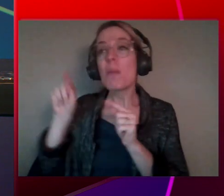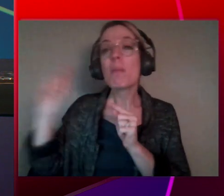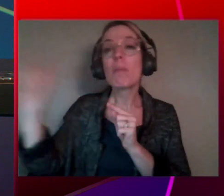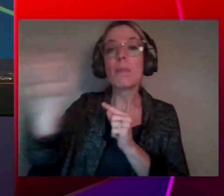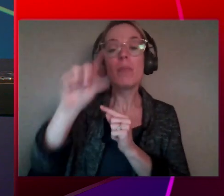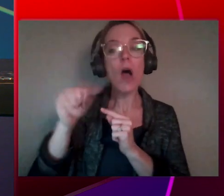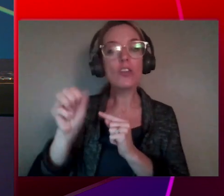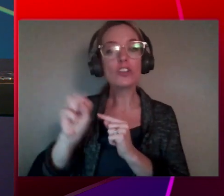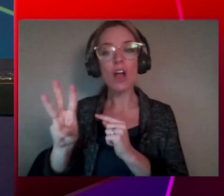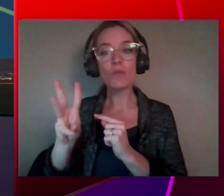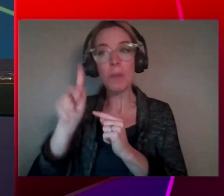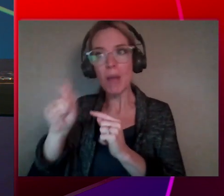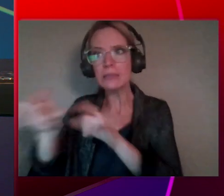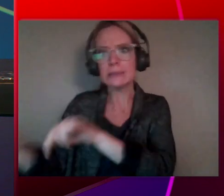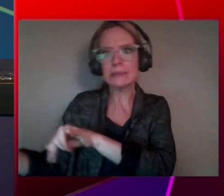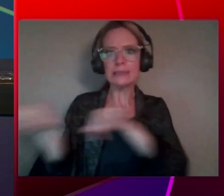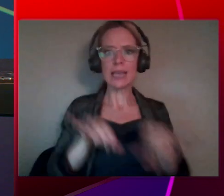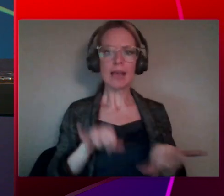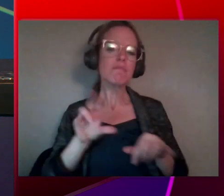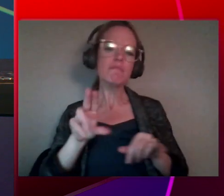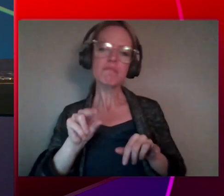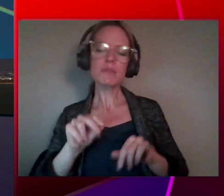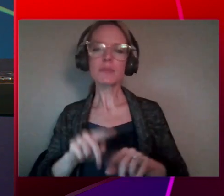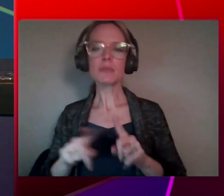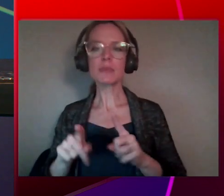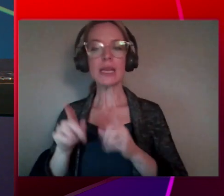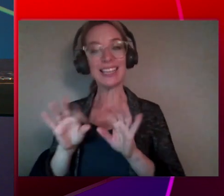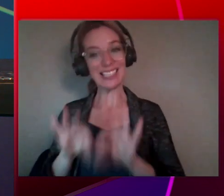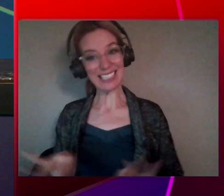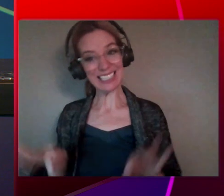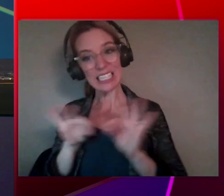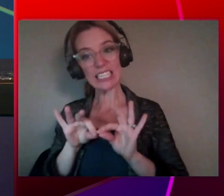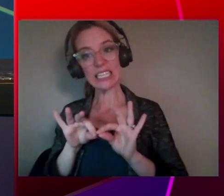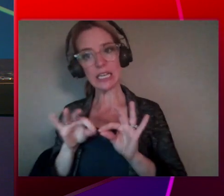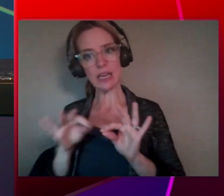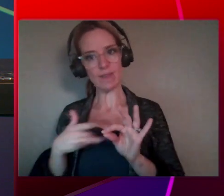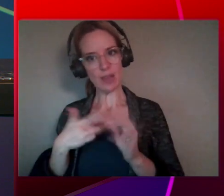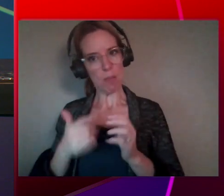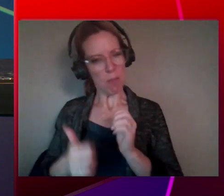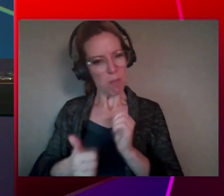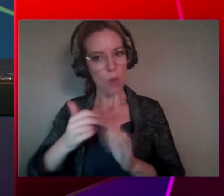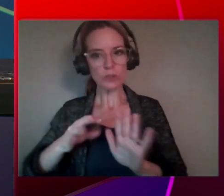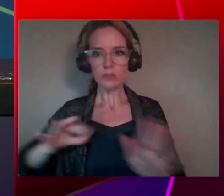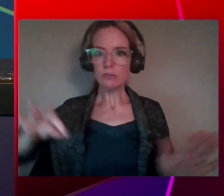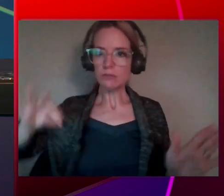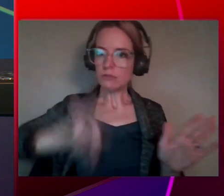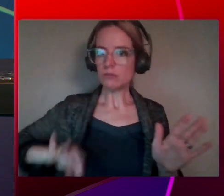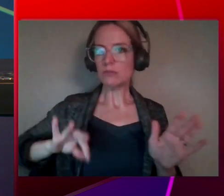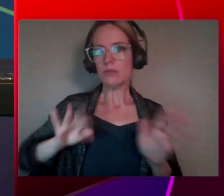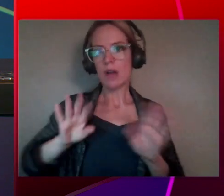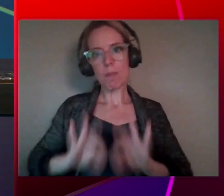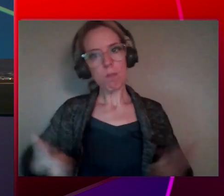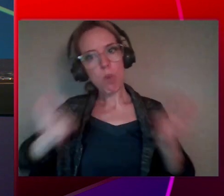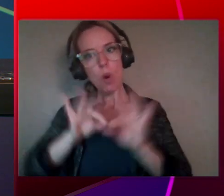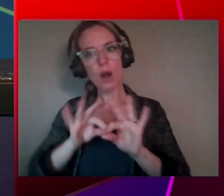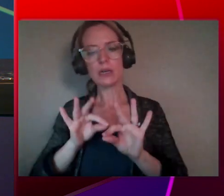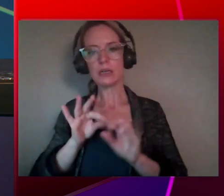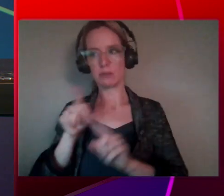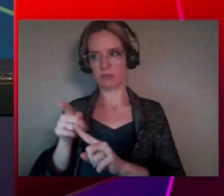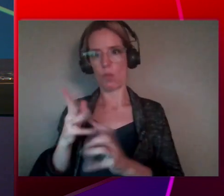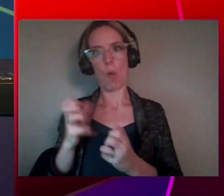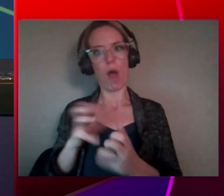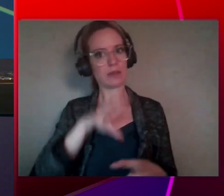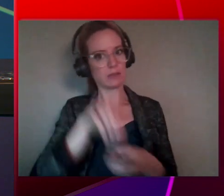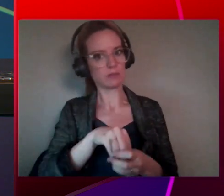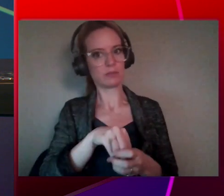and focus and pick the ones that are the key ones that will really move the needle. We want to be able to ask at launch, be able to